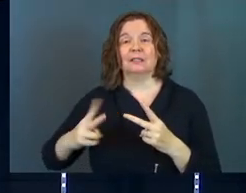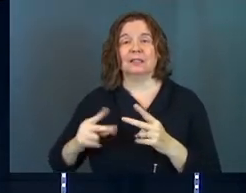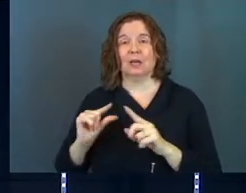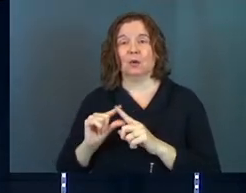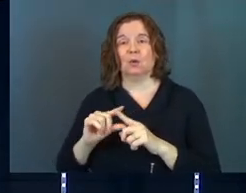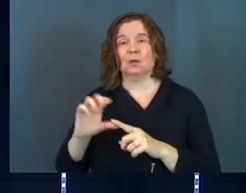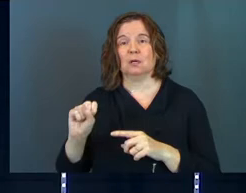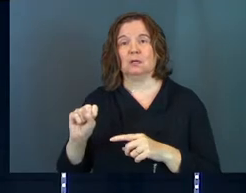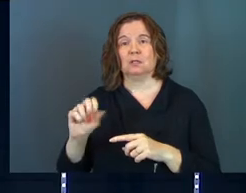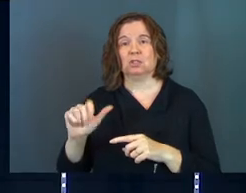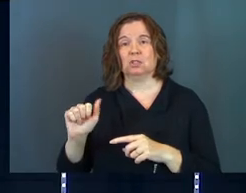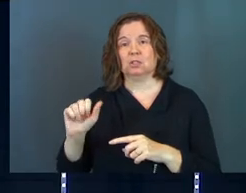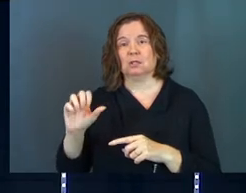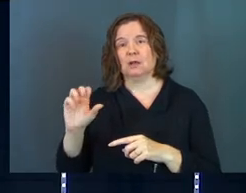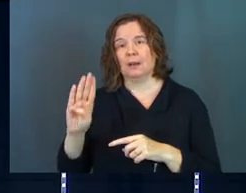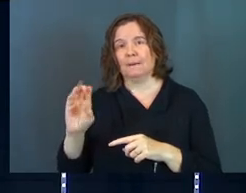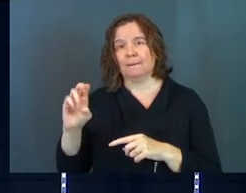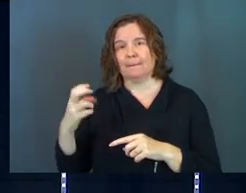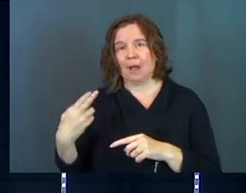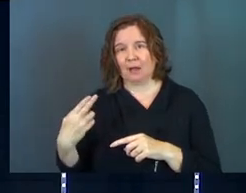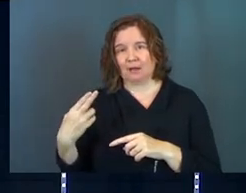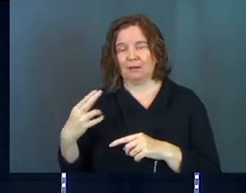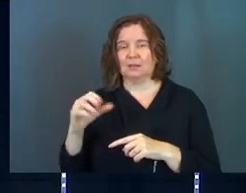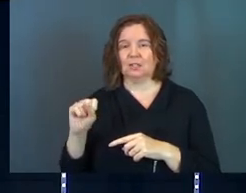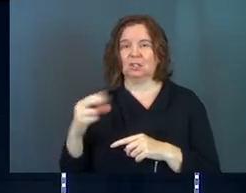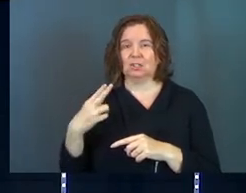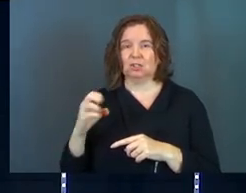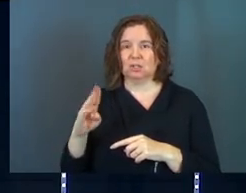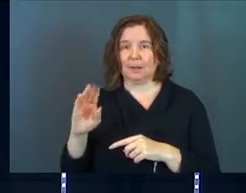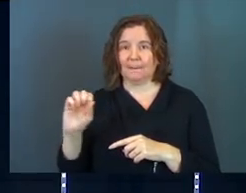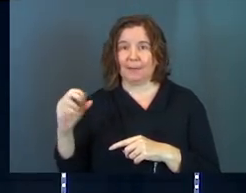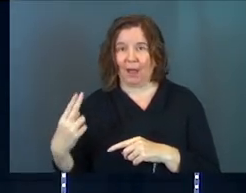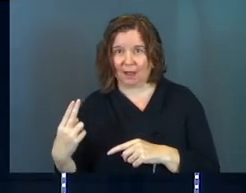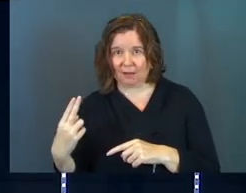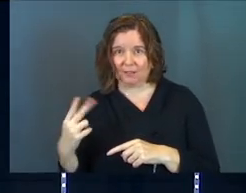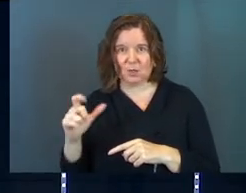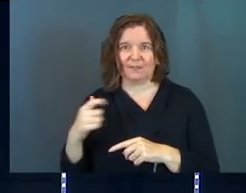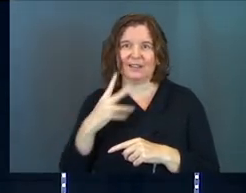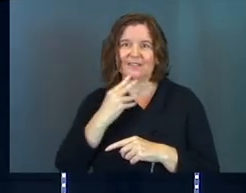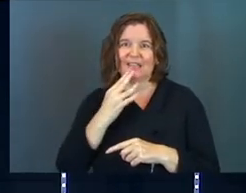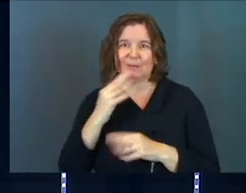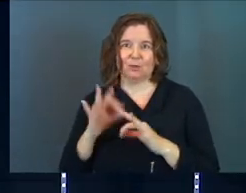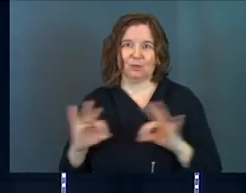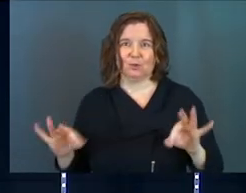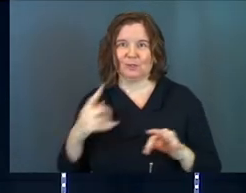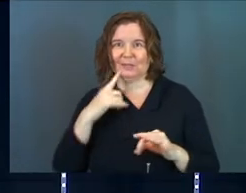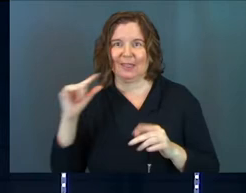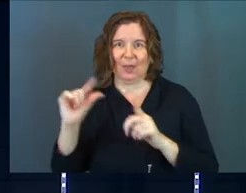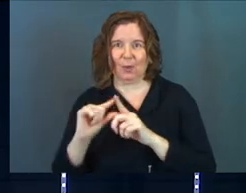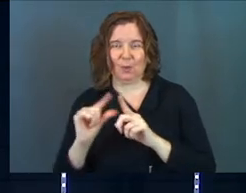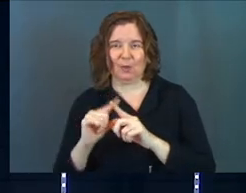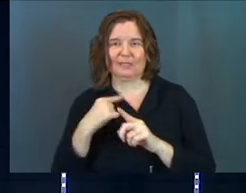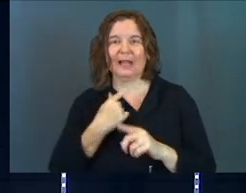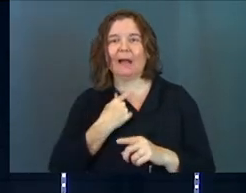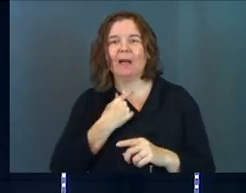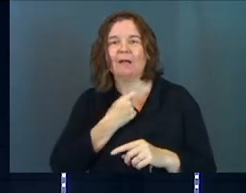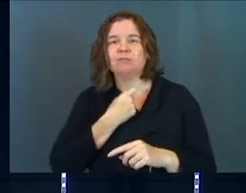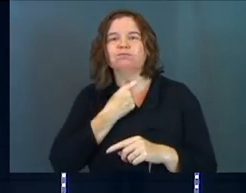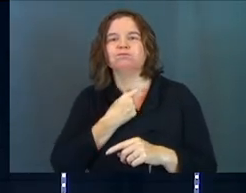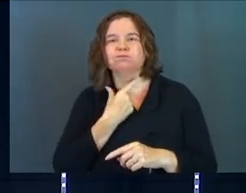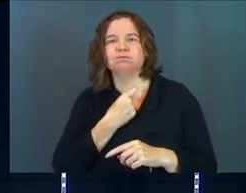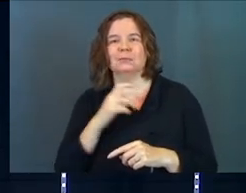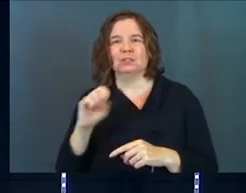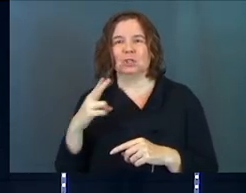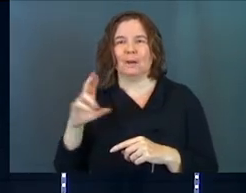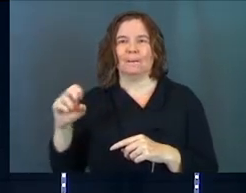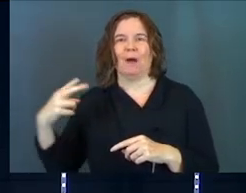about was called shabach. Say shabach. Shabach. You got to like have a Hebrew degree to say that. It's like a popcorn kernel stuck in